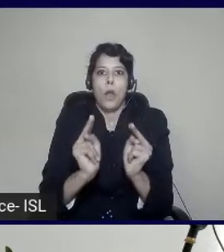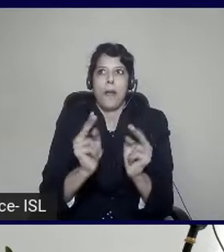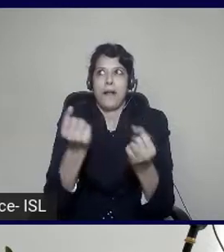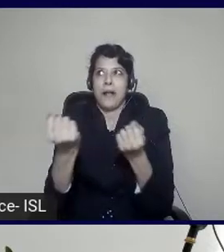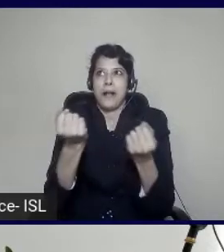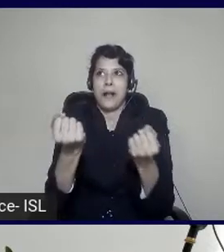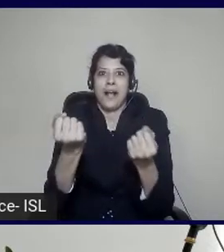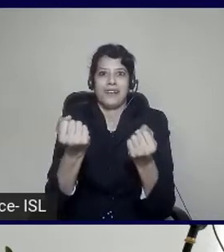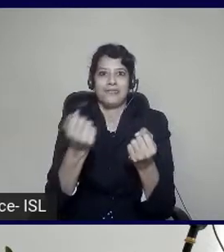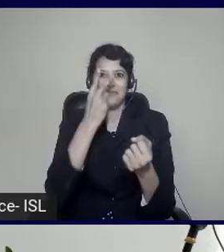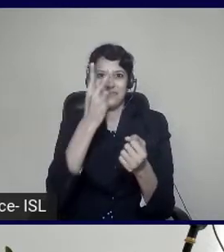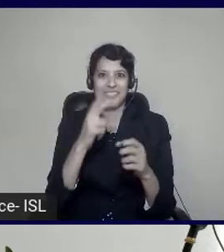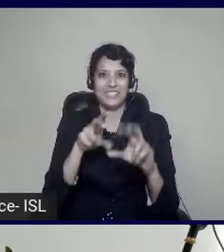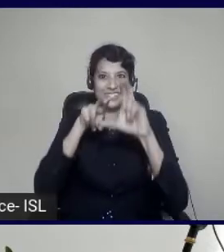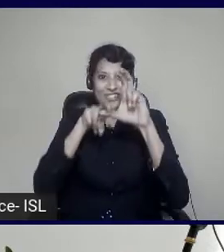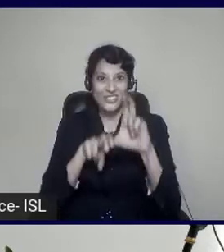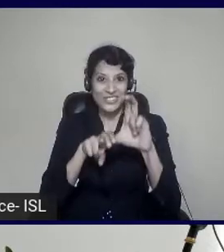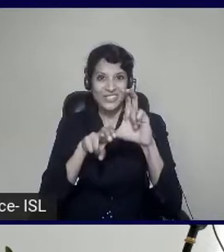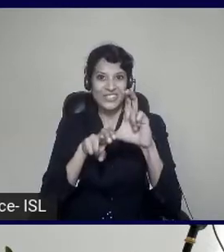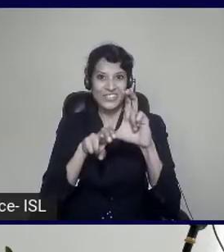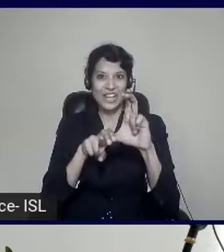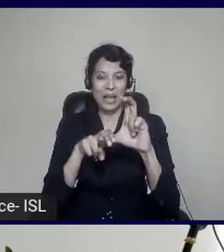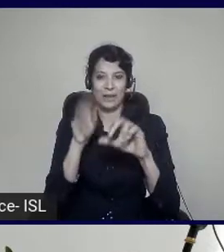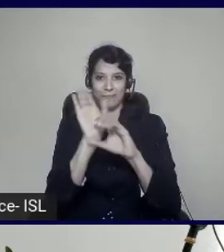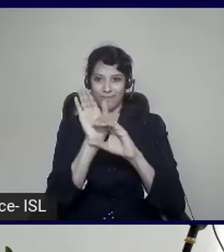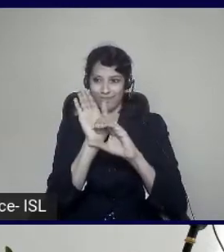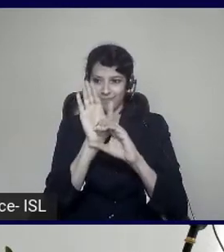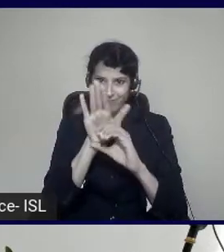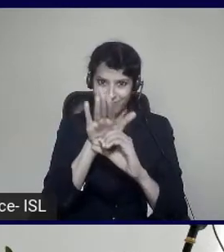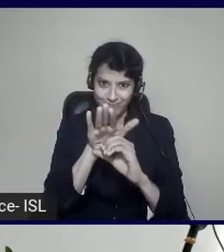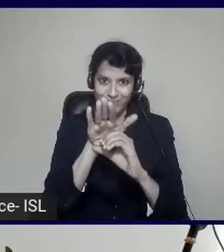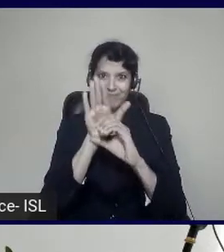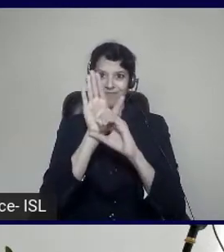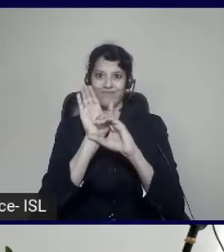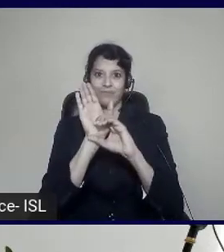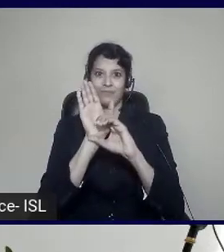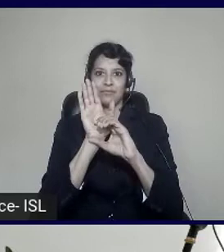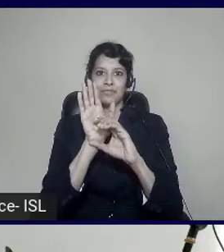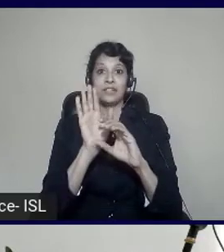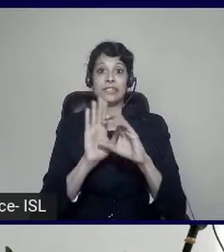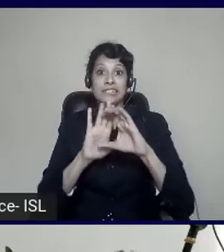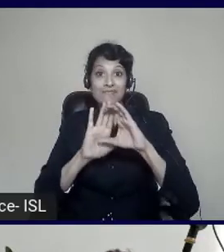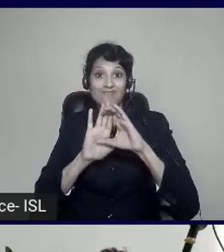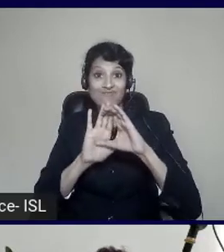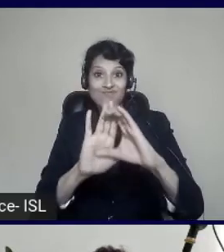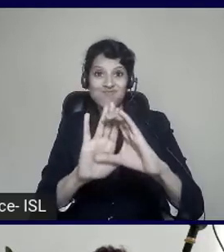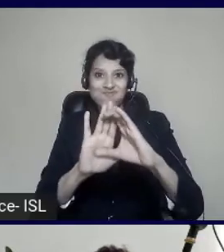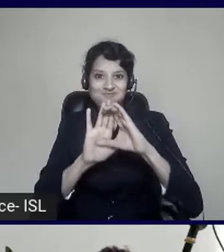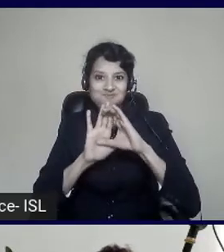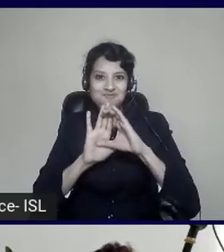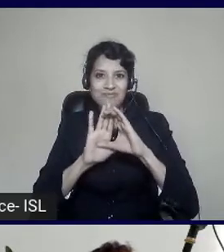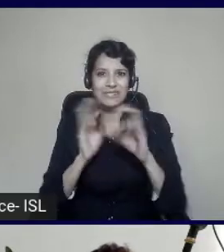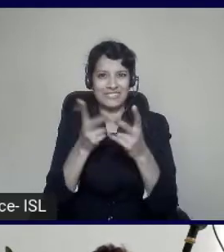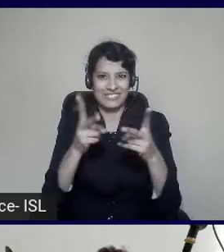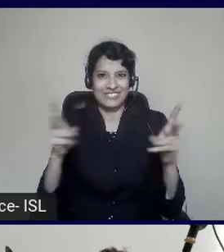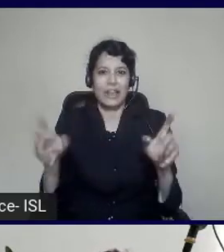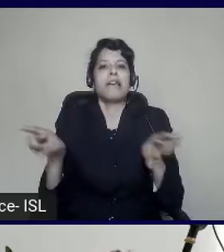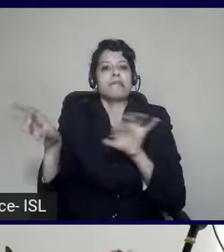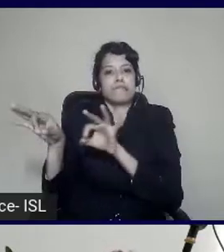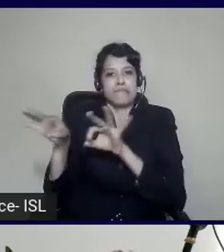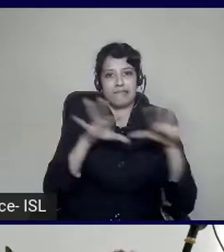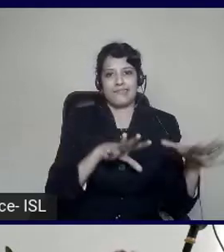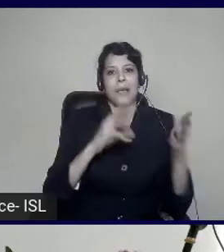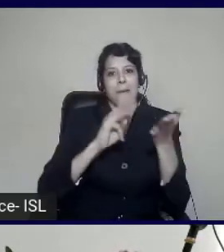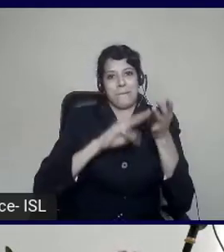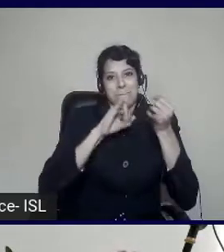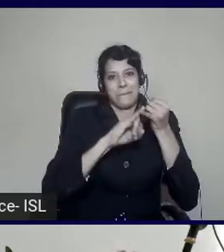that's how also they brought in innovation into a lot of the engineering disciplines, but we're in software. So we're going to look at exactly how to